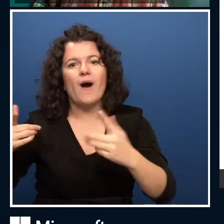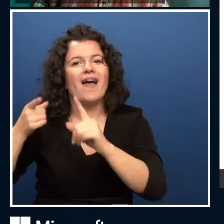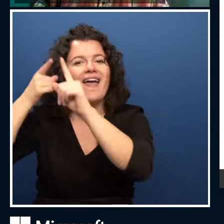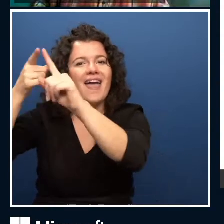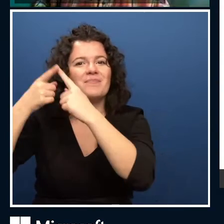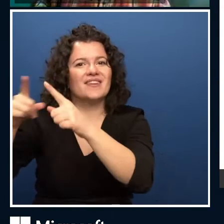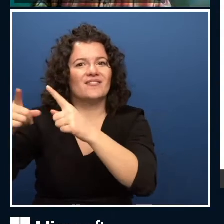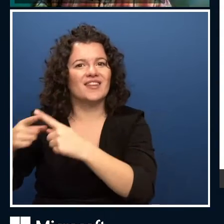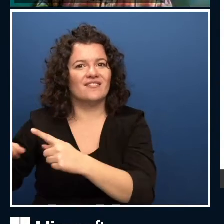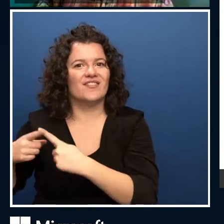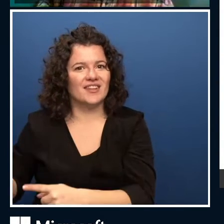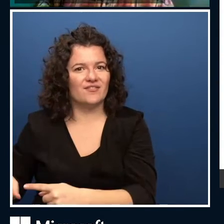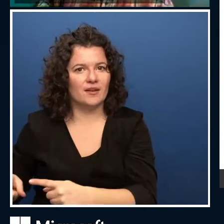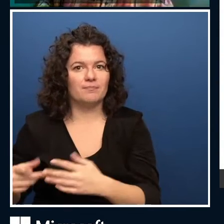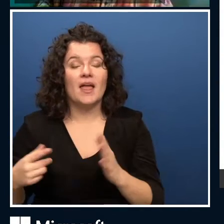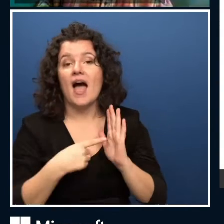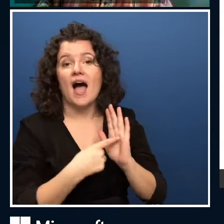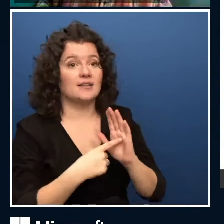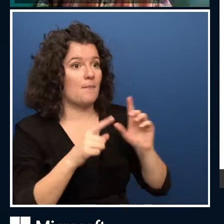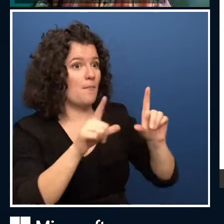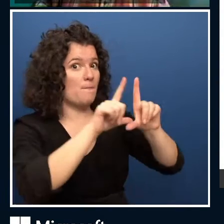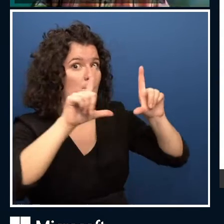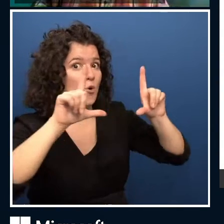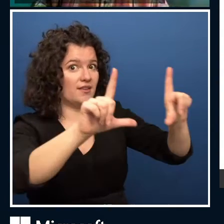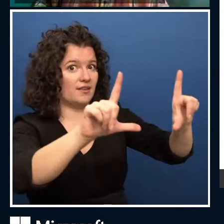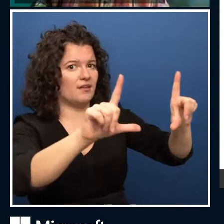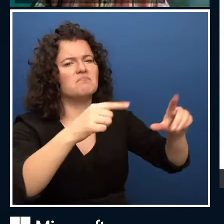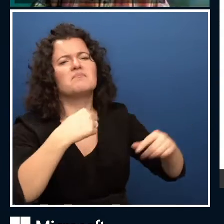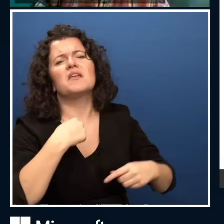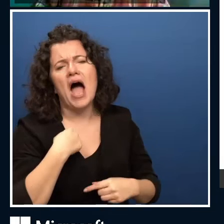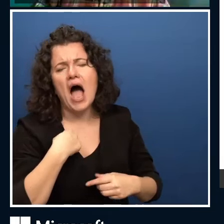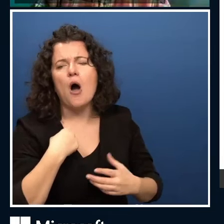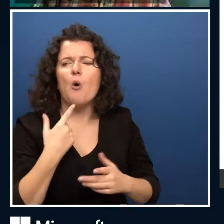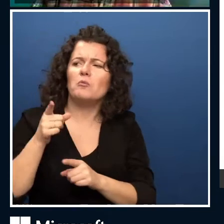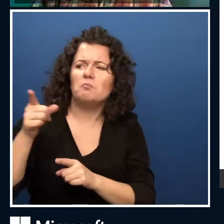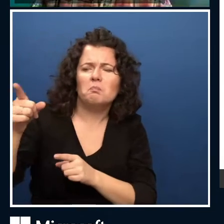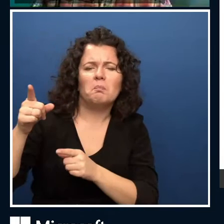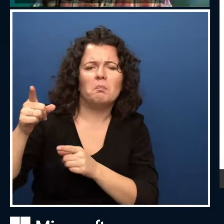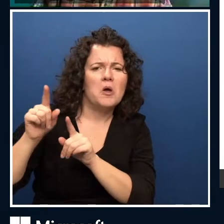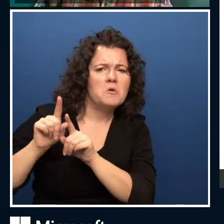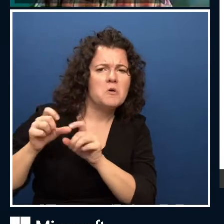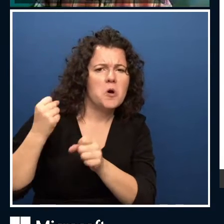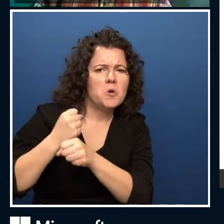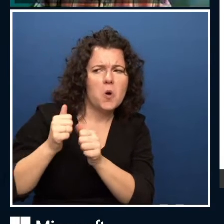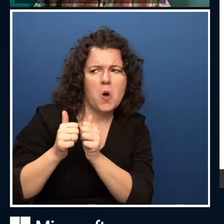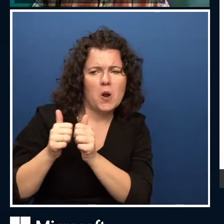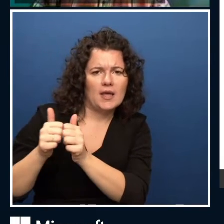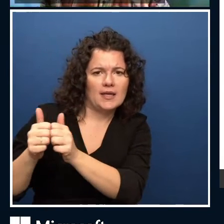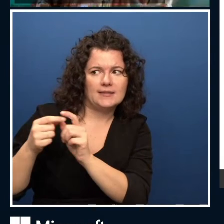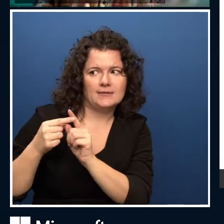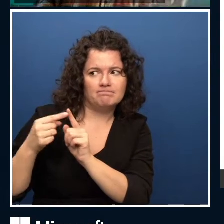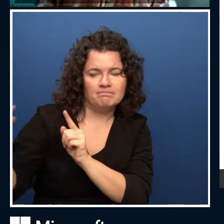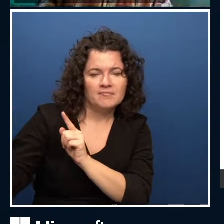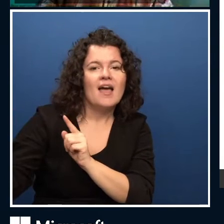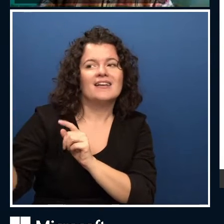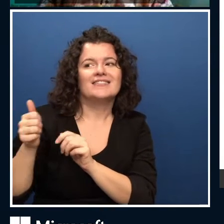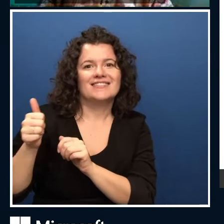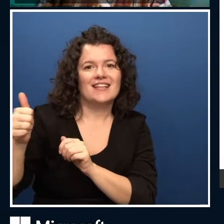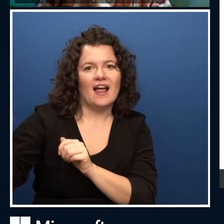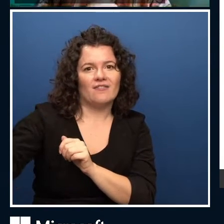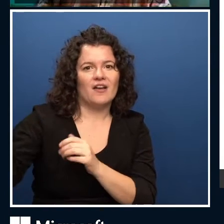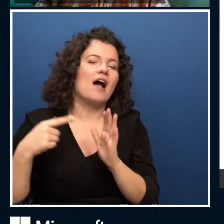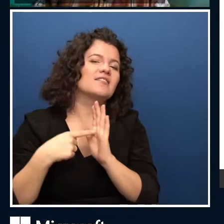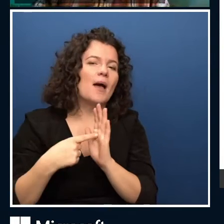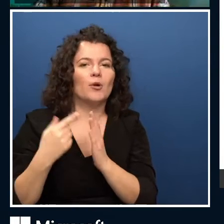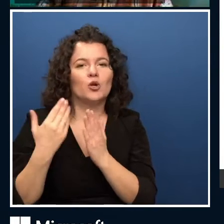I created or some of other people created, because I have some contributors to this repository. Some of them are my students, some of them